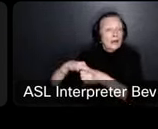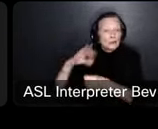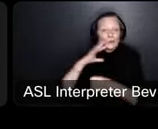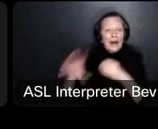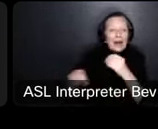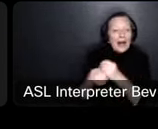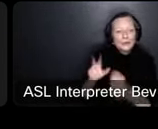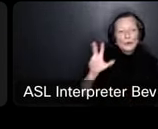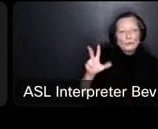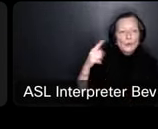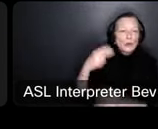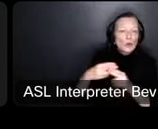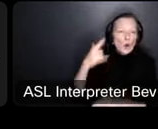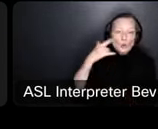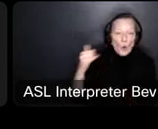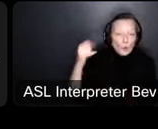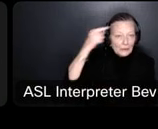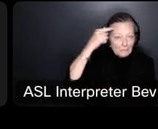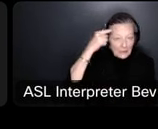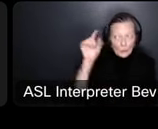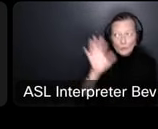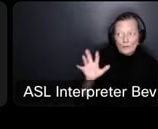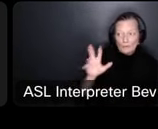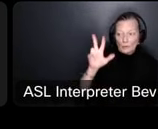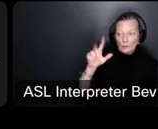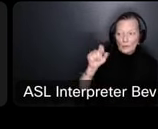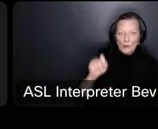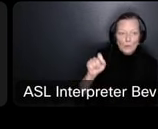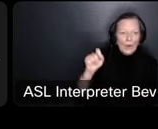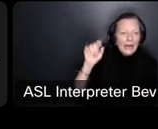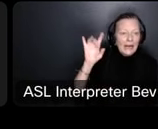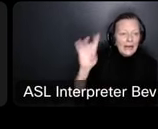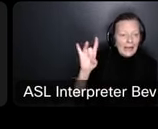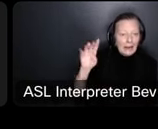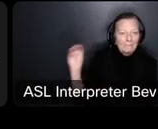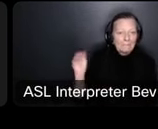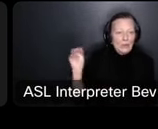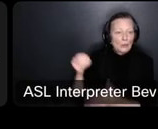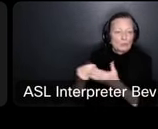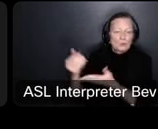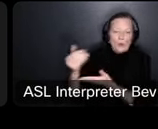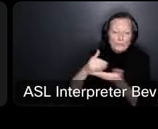the golden pennies and that'll be roughly 4.8 million in revenue and of course that's just an estimate at this point